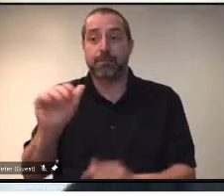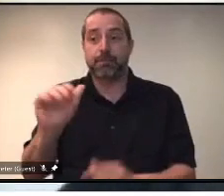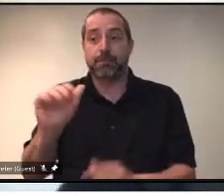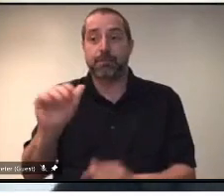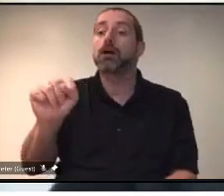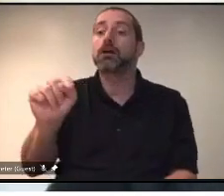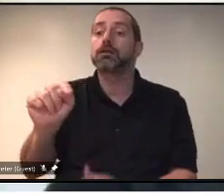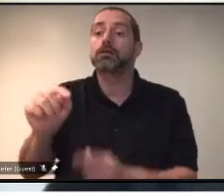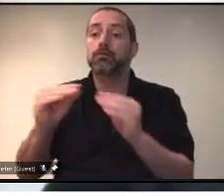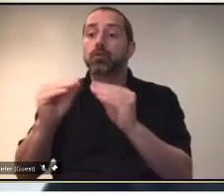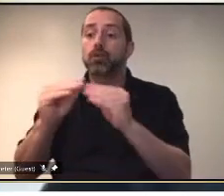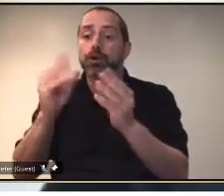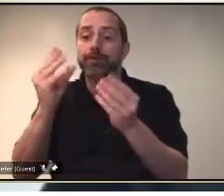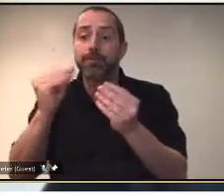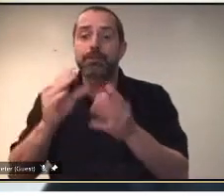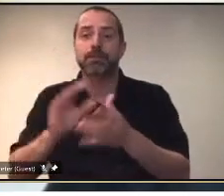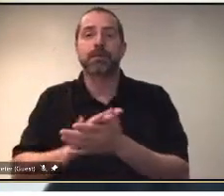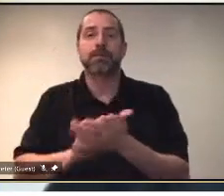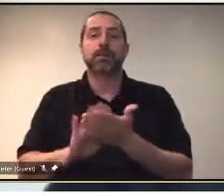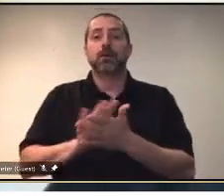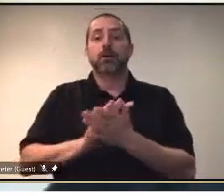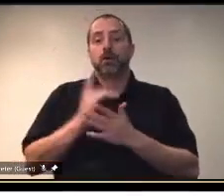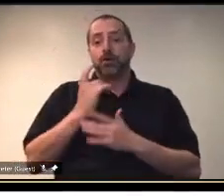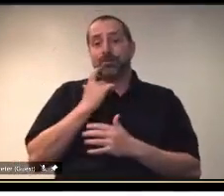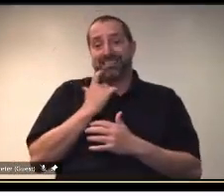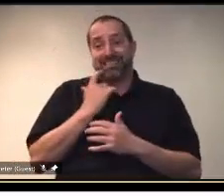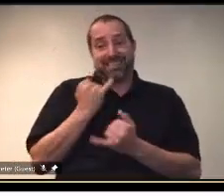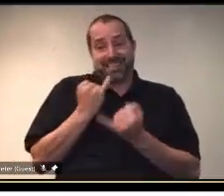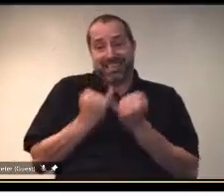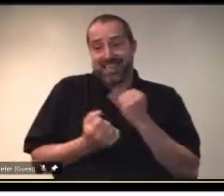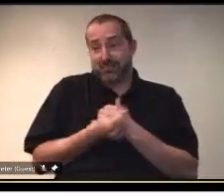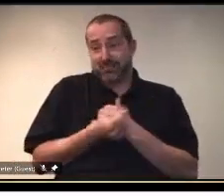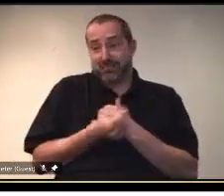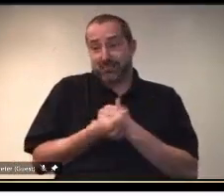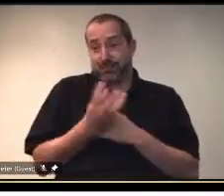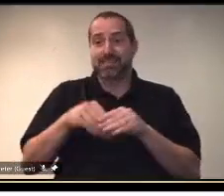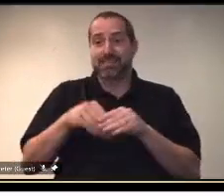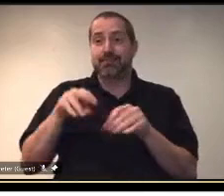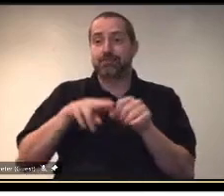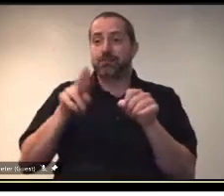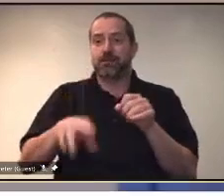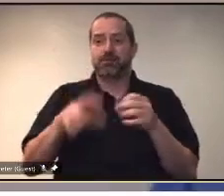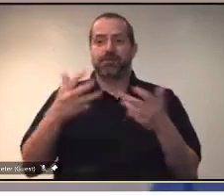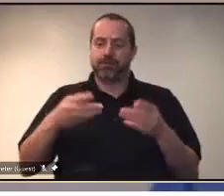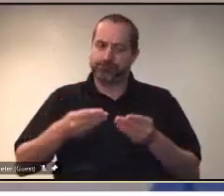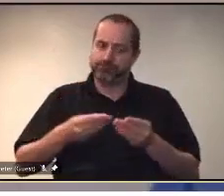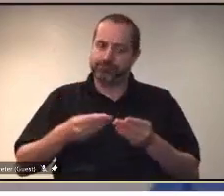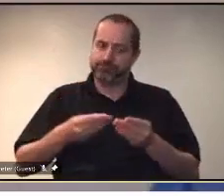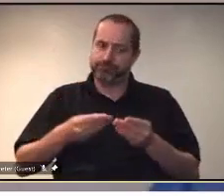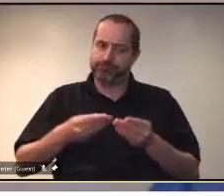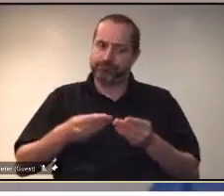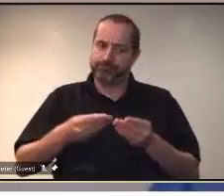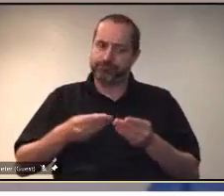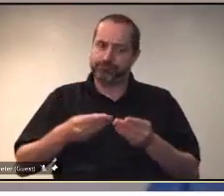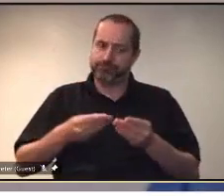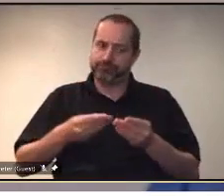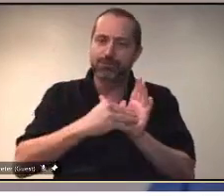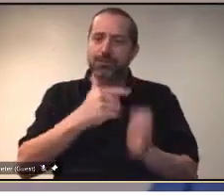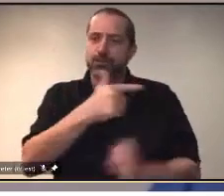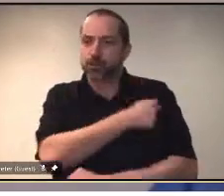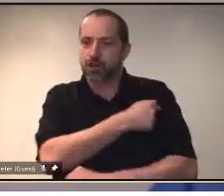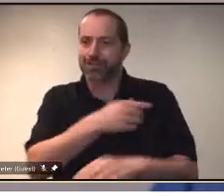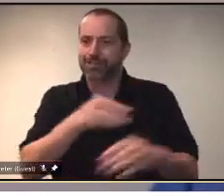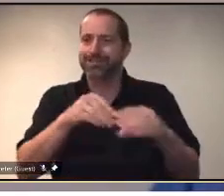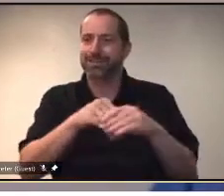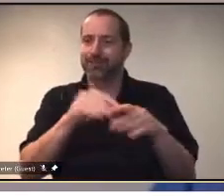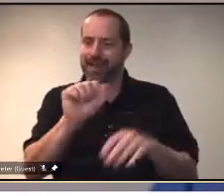days in Regina Lynn, we've administered over close to 4000 doses of AstraZeneca through the drive through and in Saskatoon, I believe they